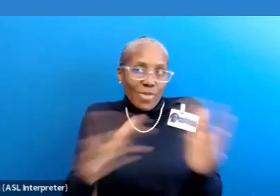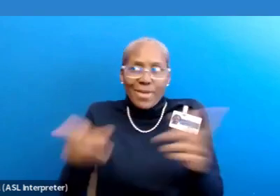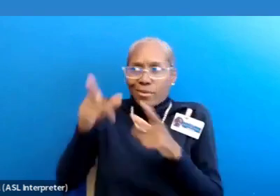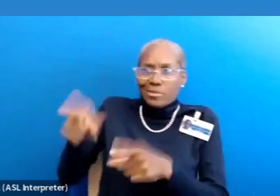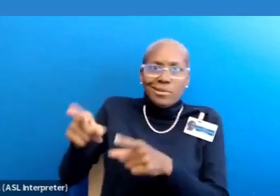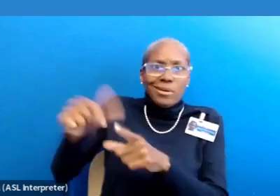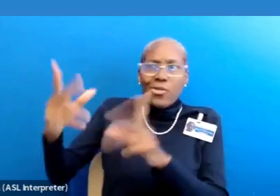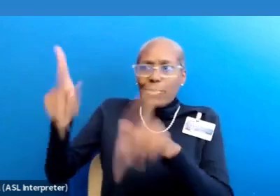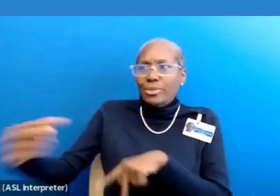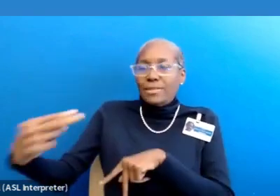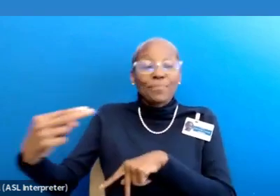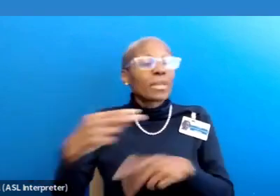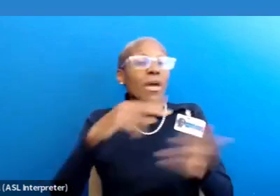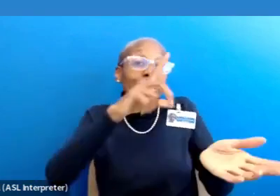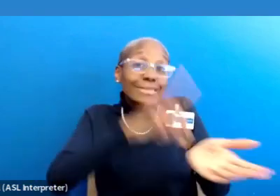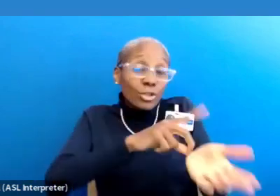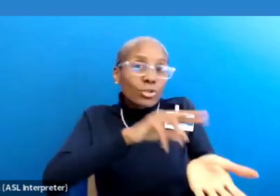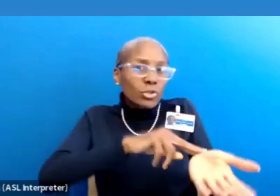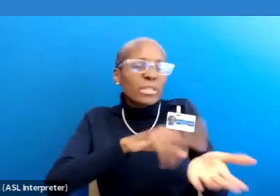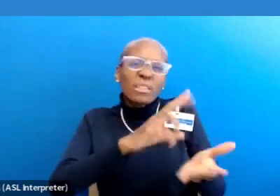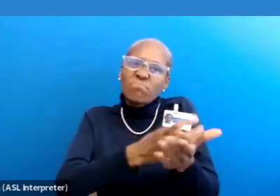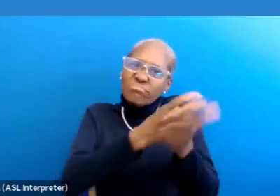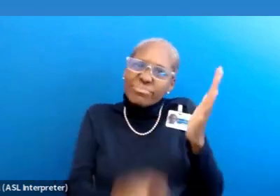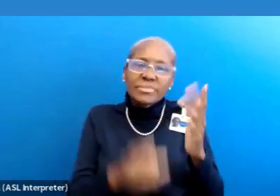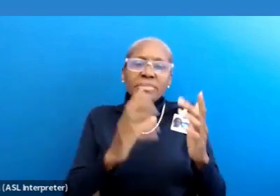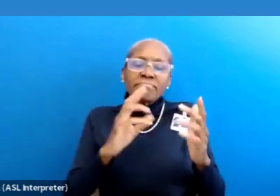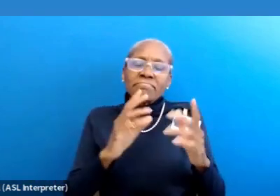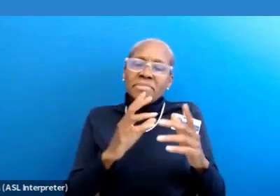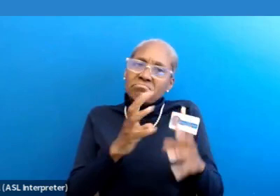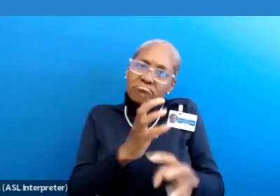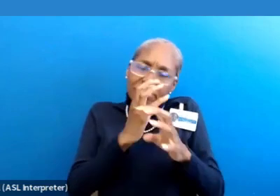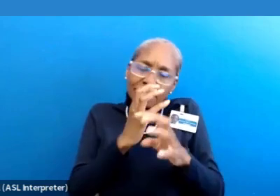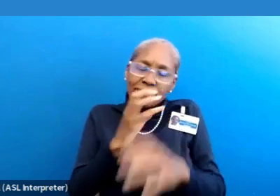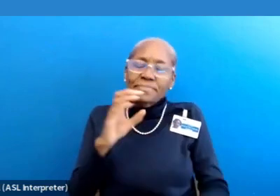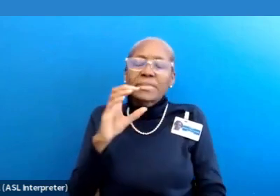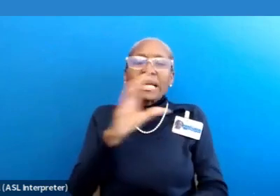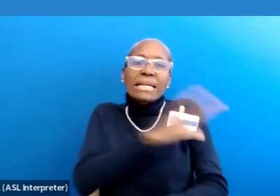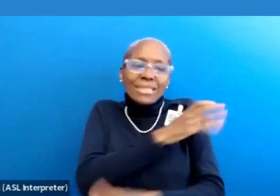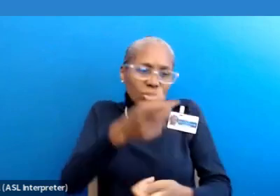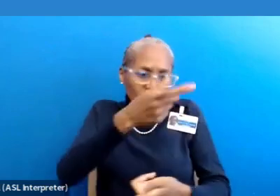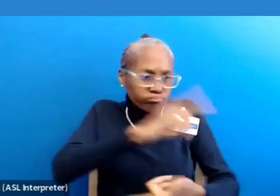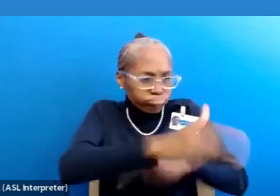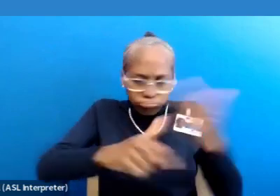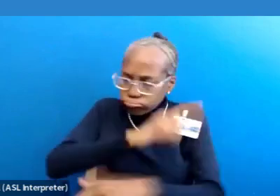nurses, they undergo rigorous residency programs and clinical rotations under the supervision of experienced mentors.